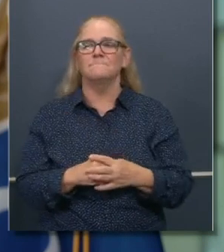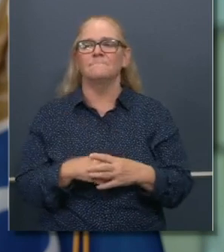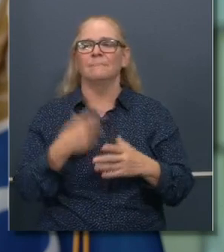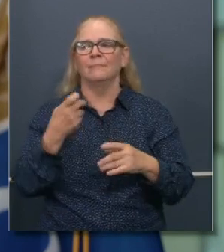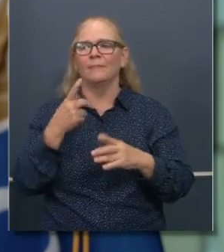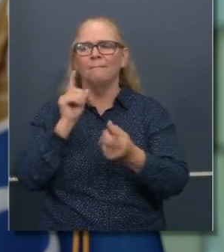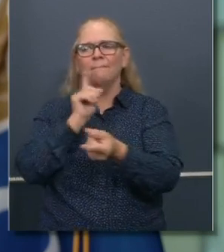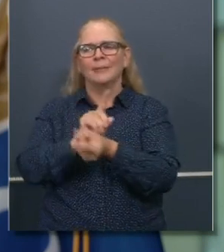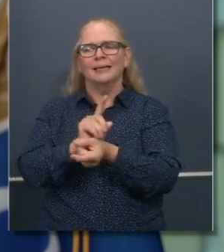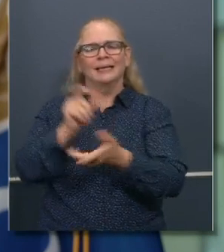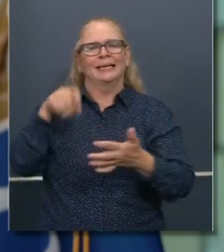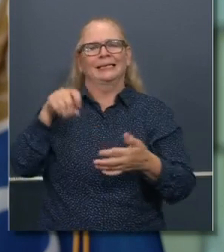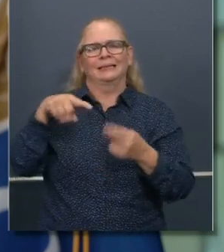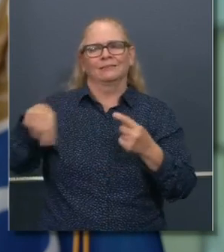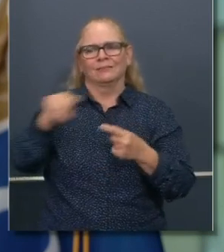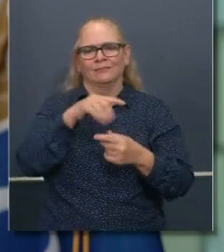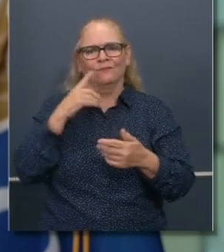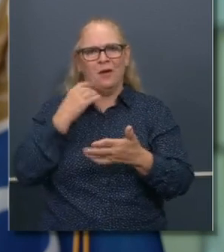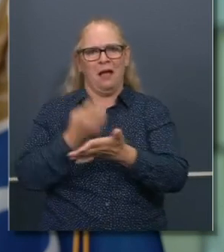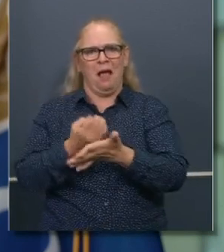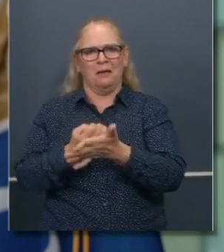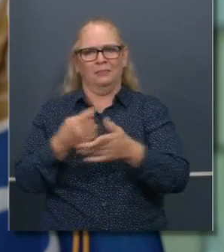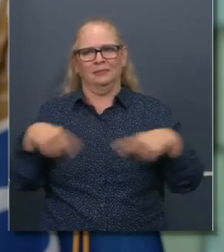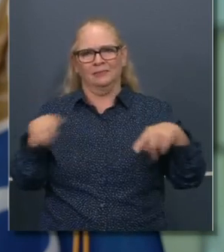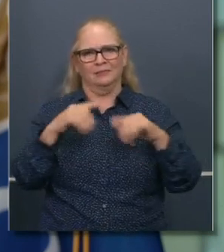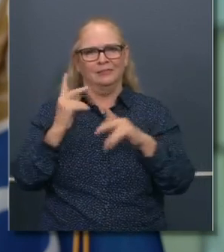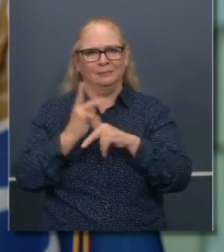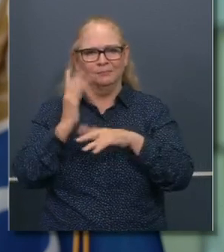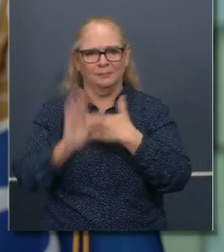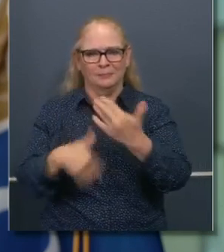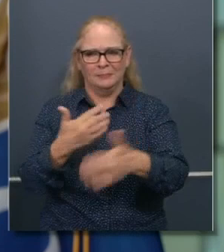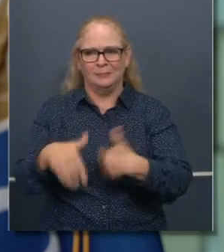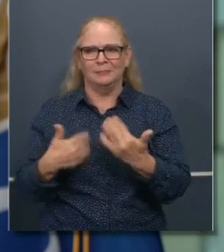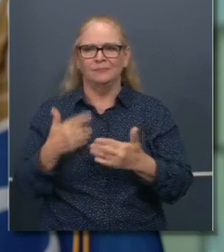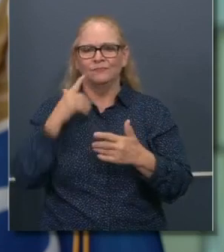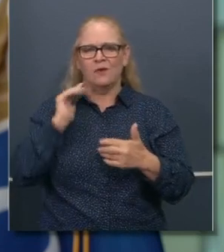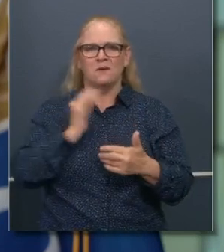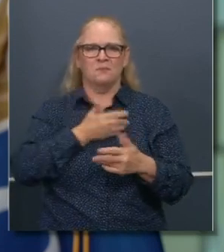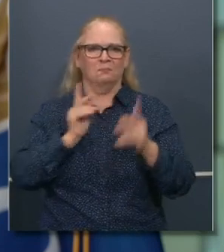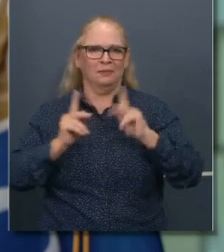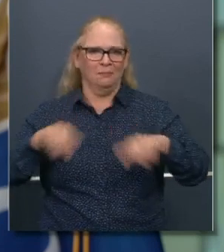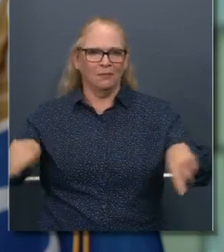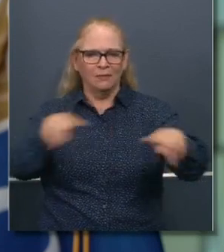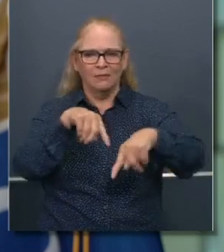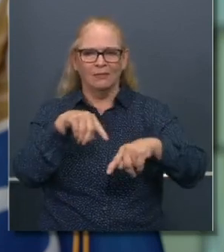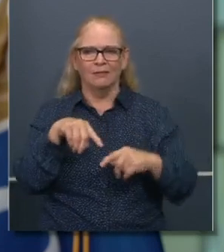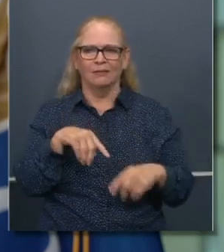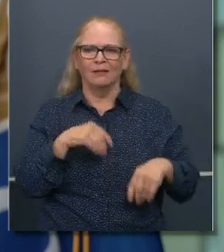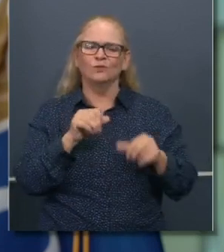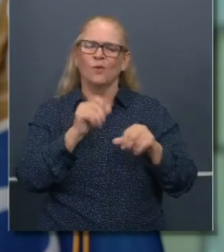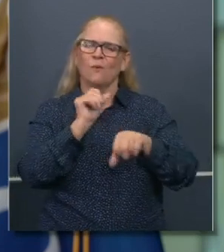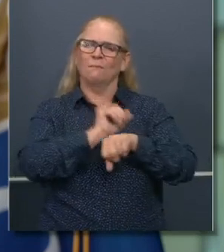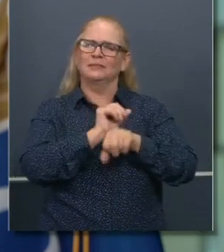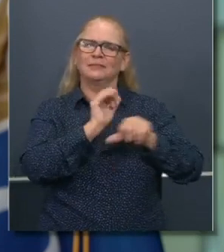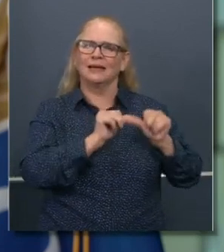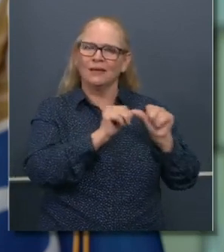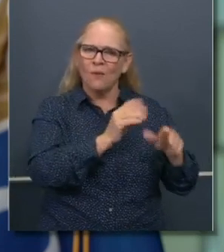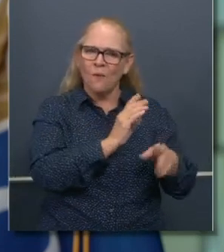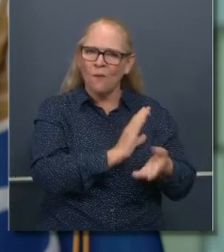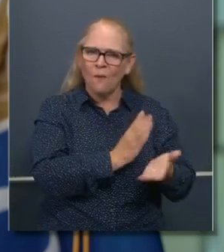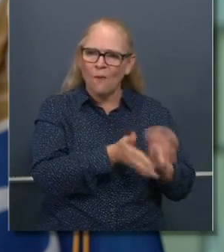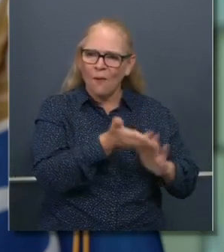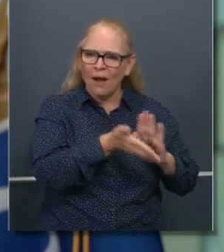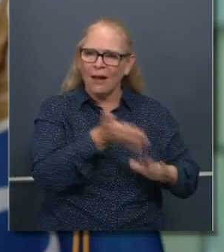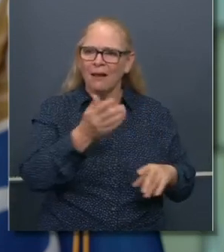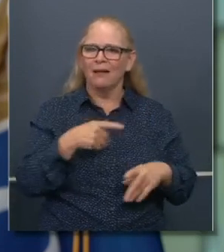I think it's substantially aided the capacity for businesses to remain over because of consumer spending and